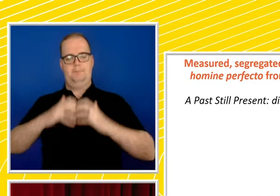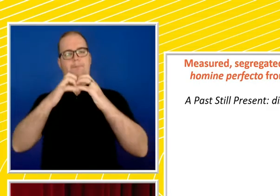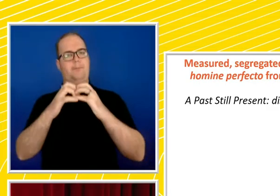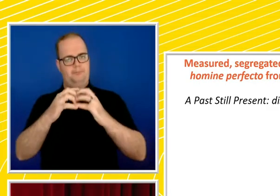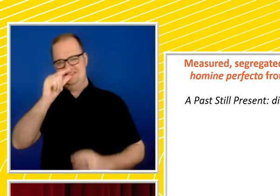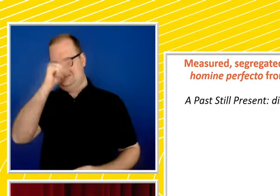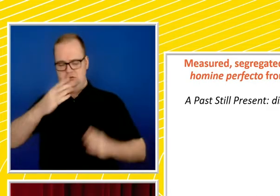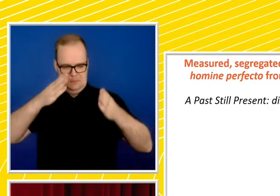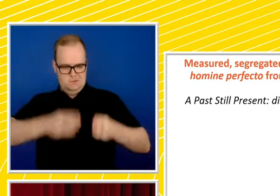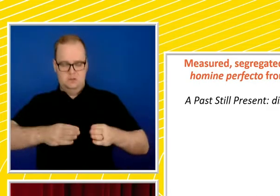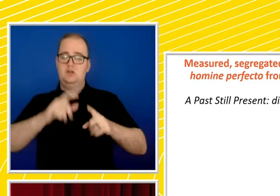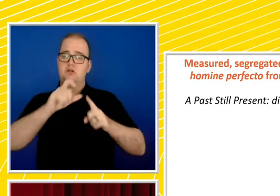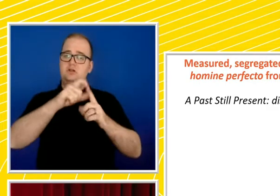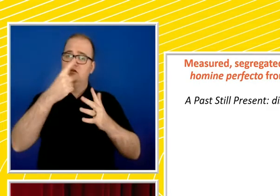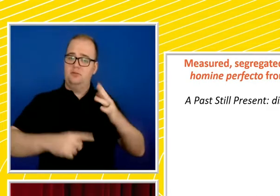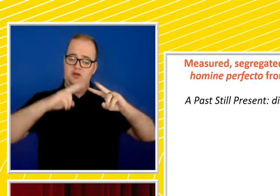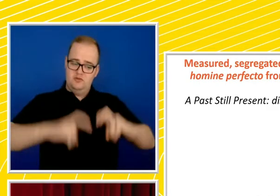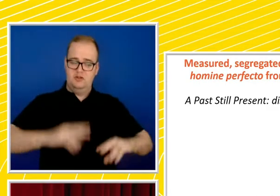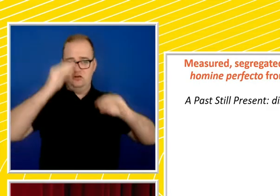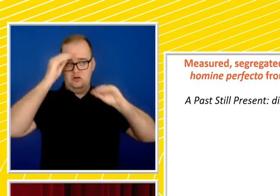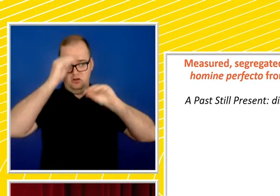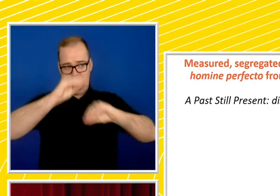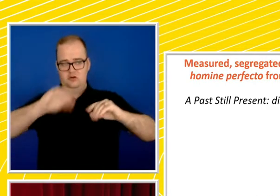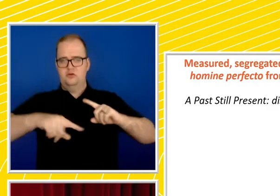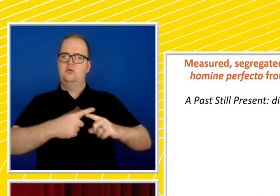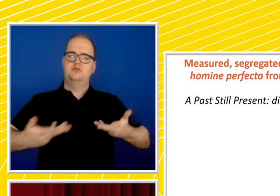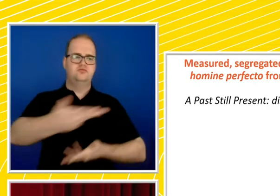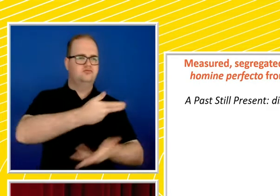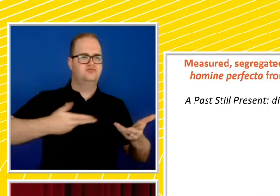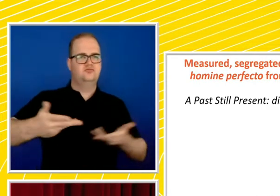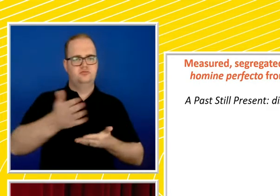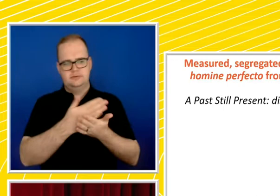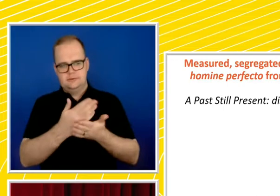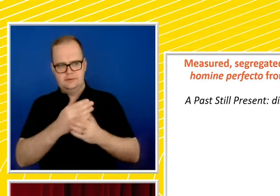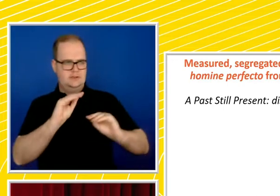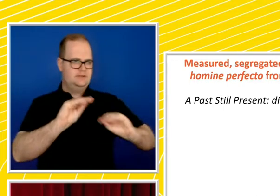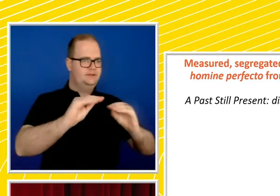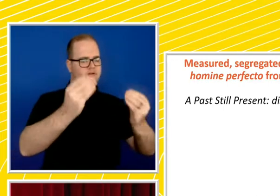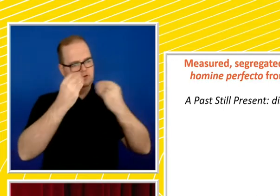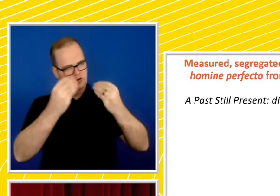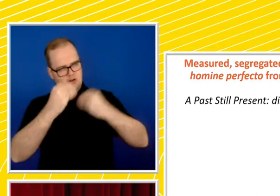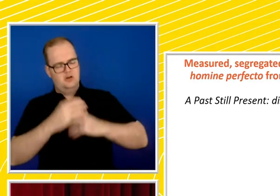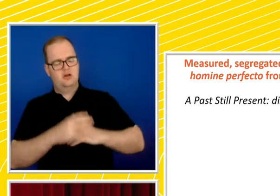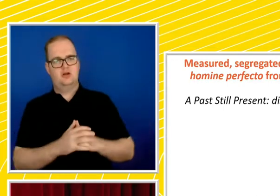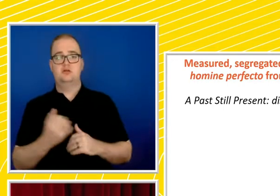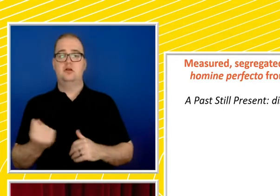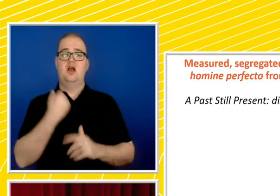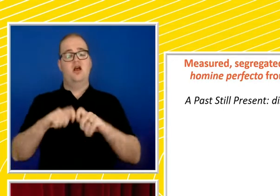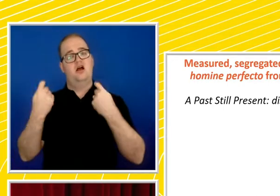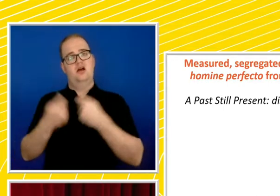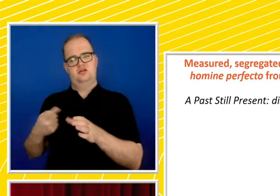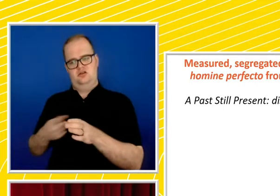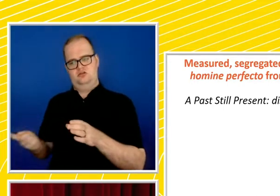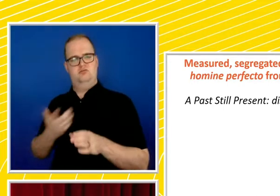education and knowledge exchange. And our team members take pride in undertaking work that is radically